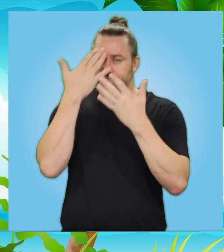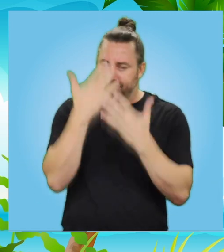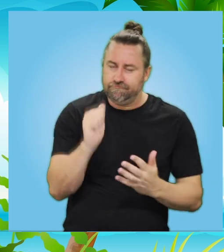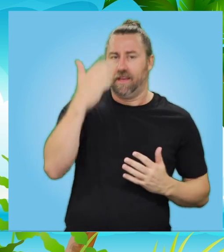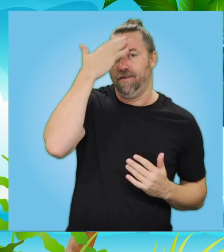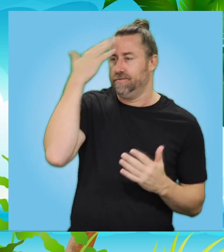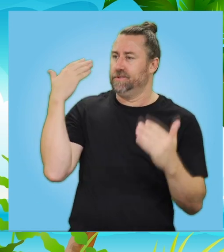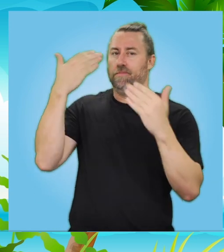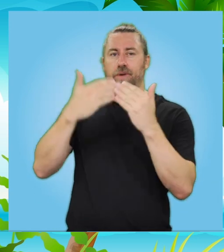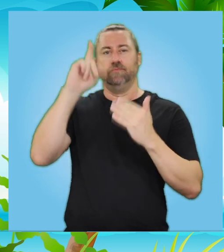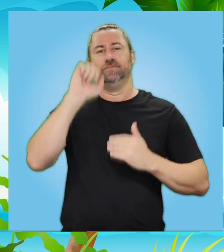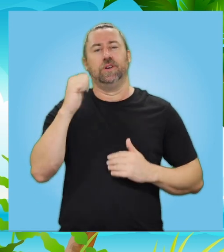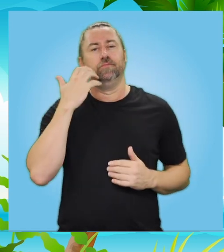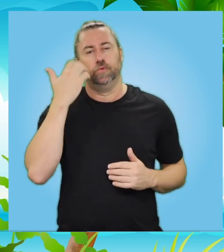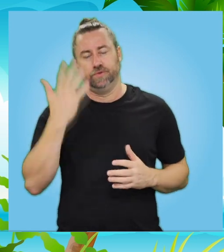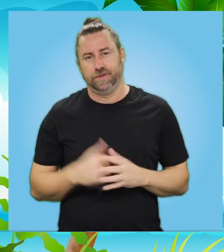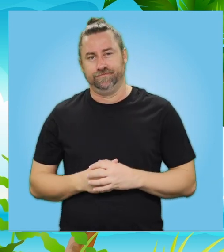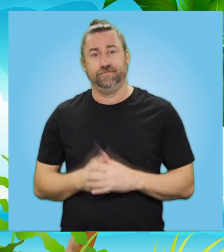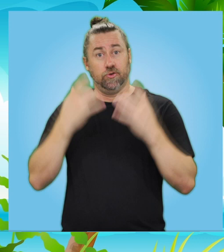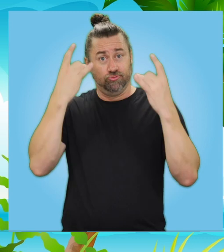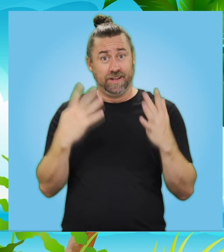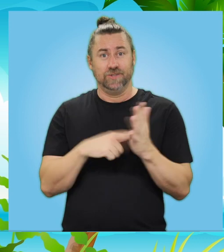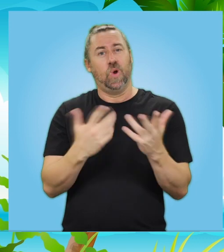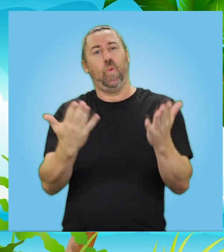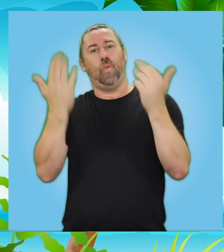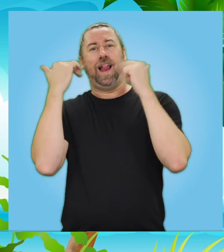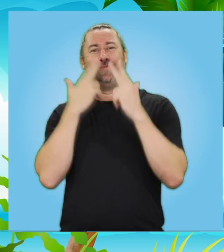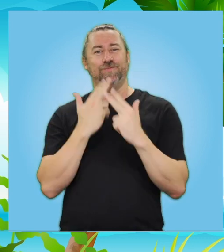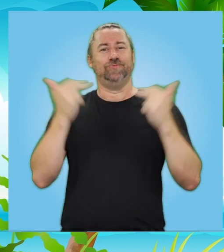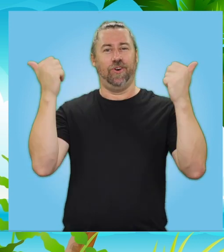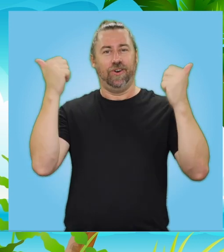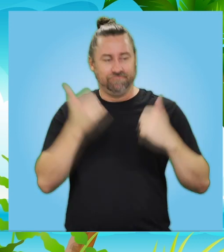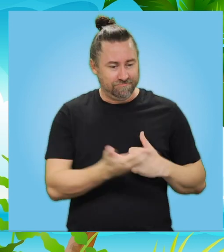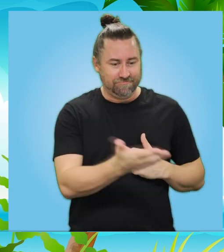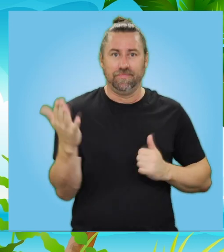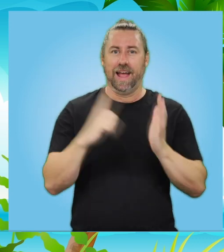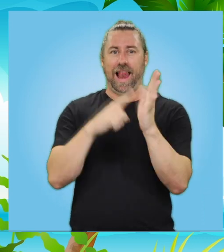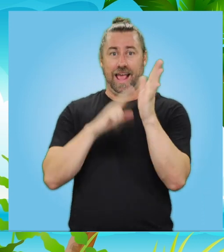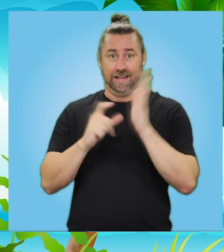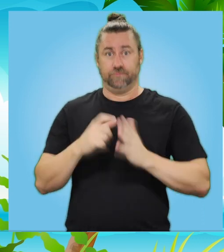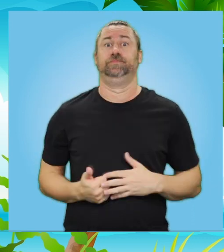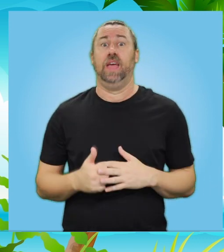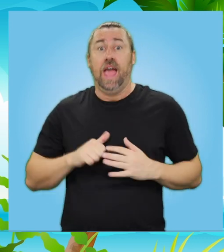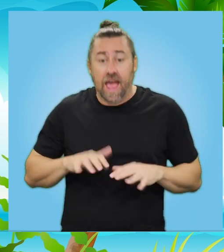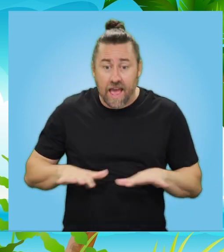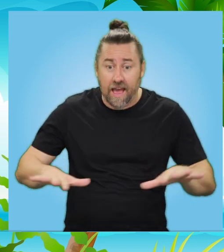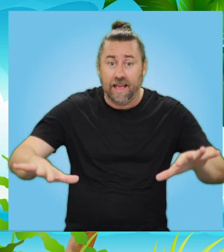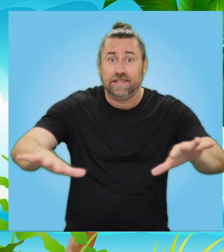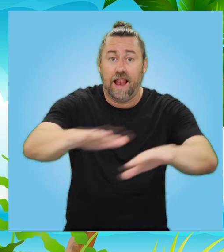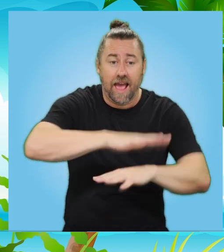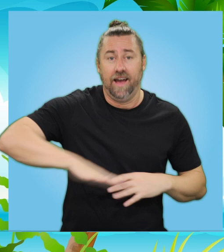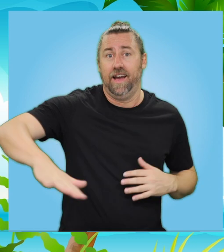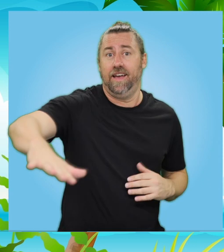past, present and emerging. Let's kick things off with our welcome song, which is called Here is the Land. Here